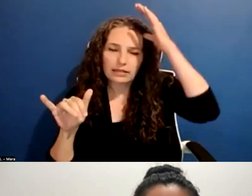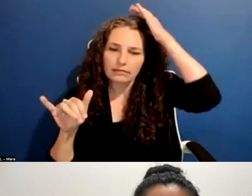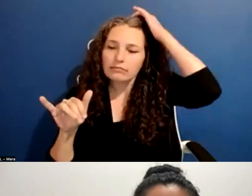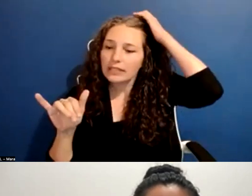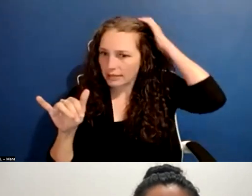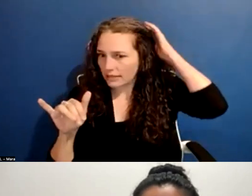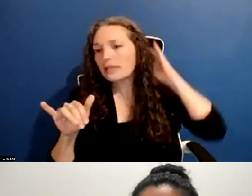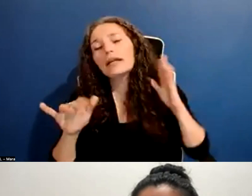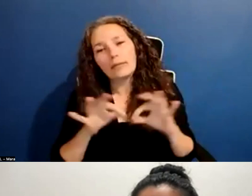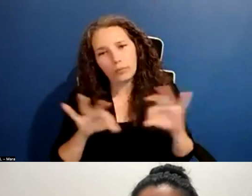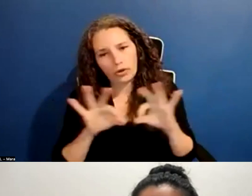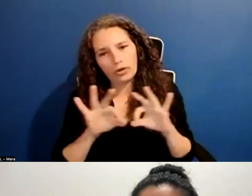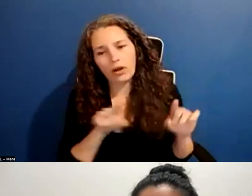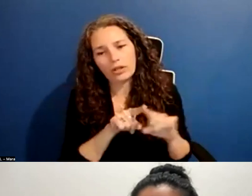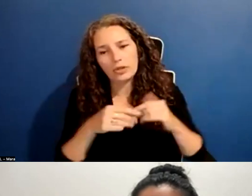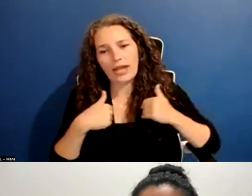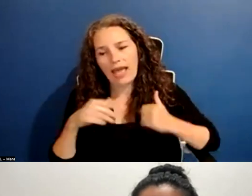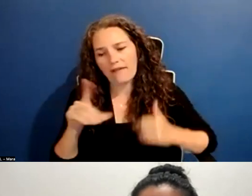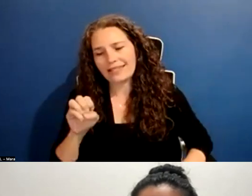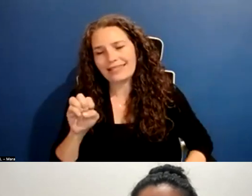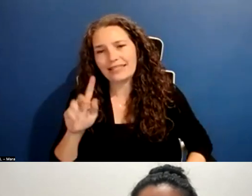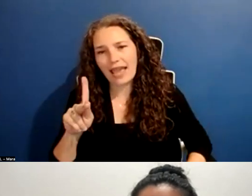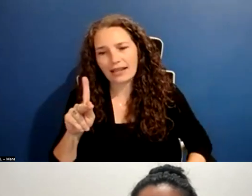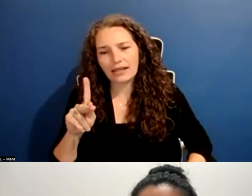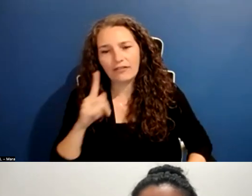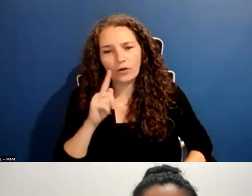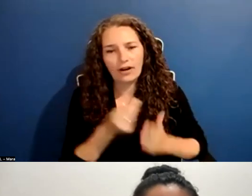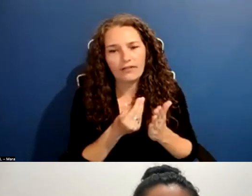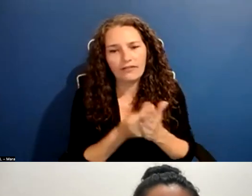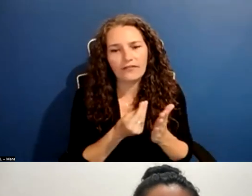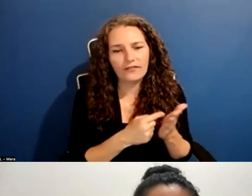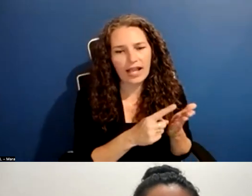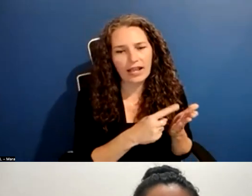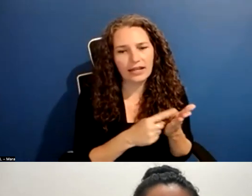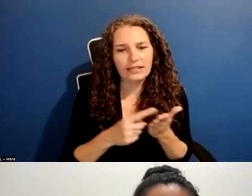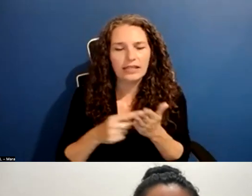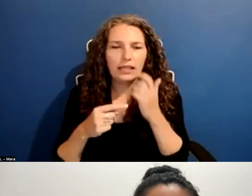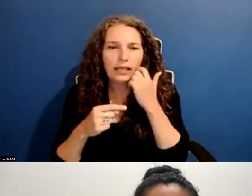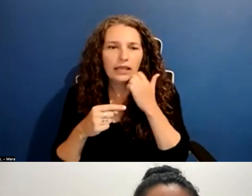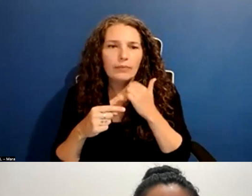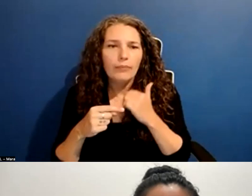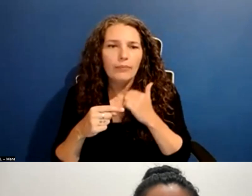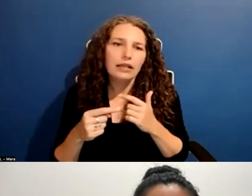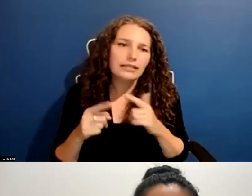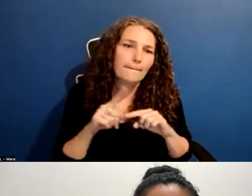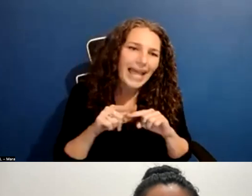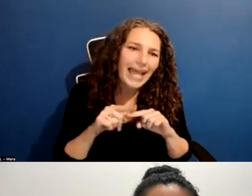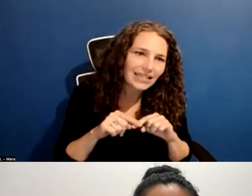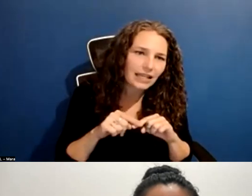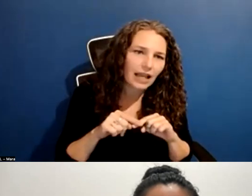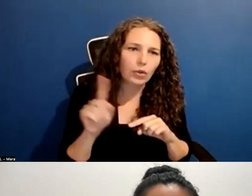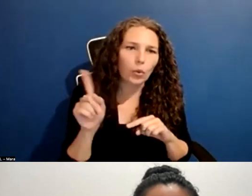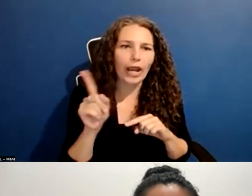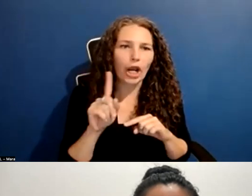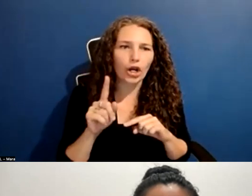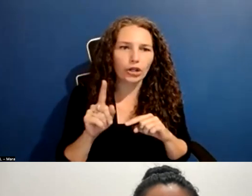important for financing. Um, but really depending on the stage of your project, a sizzle reel may or may not be, uh, important.